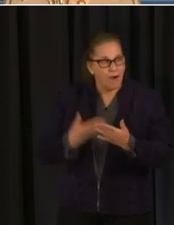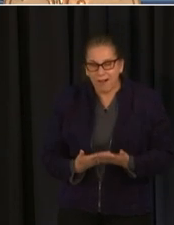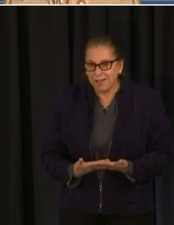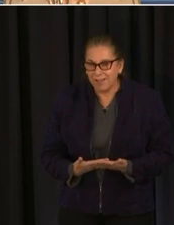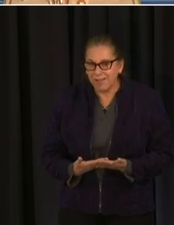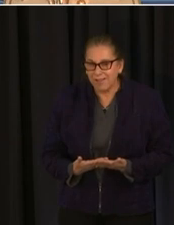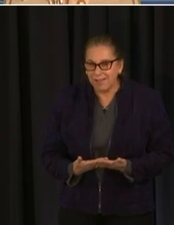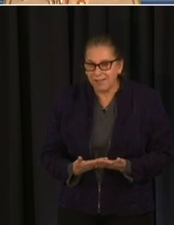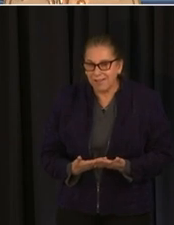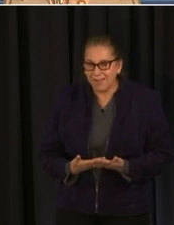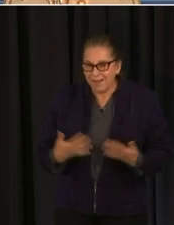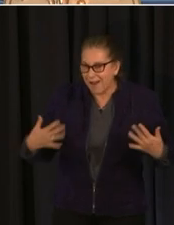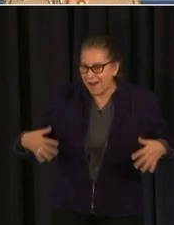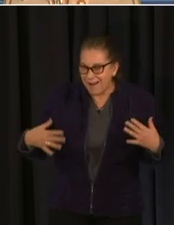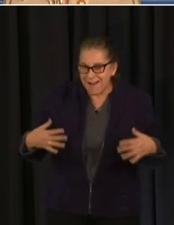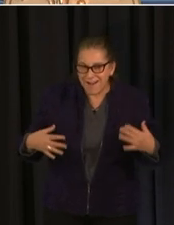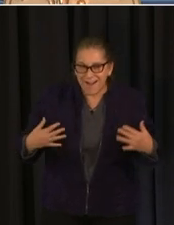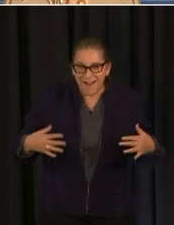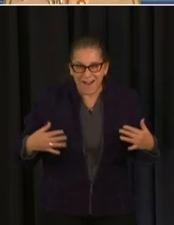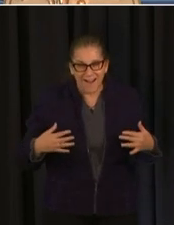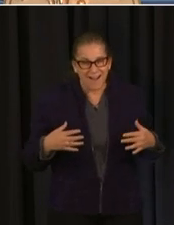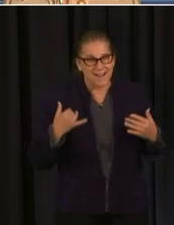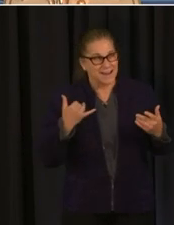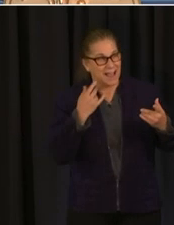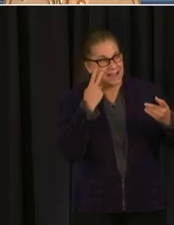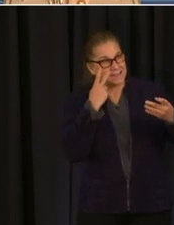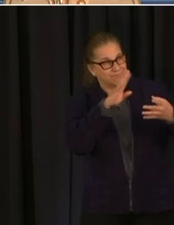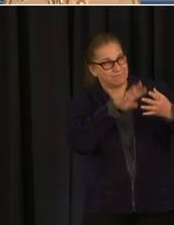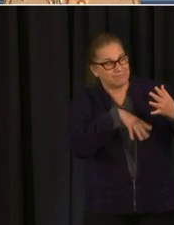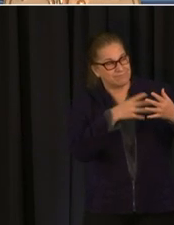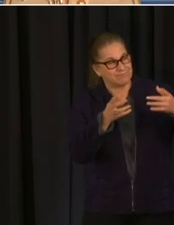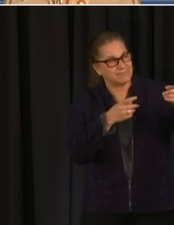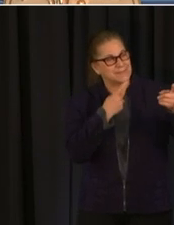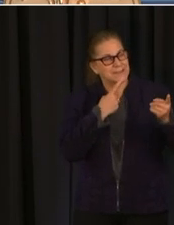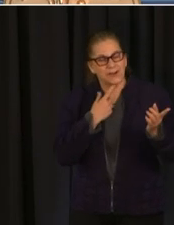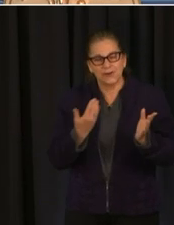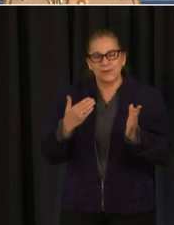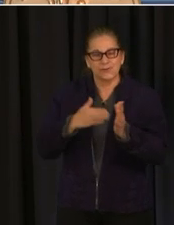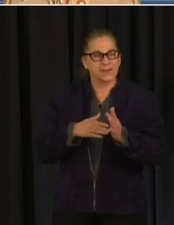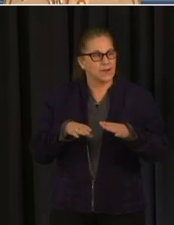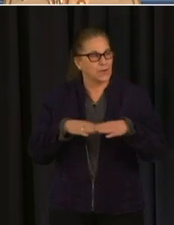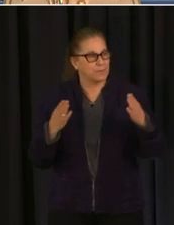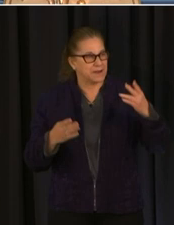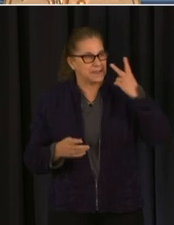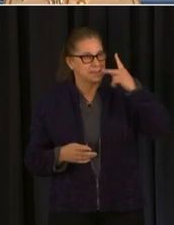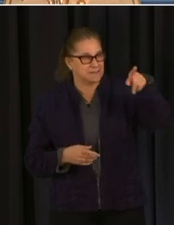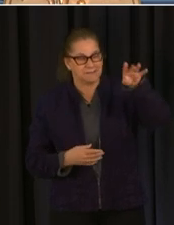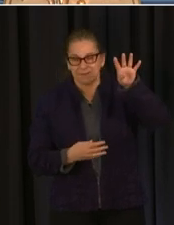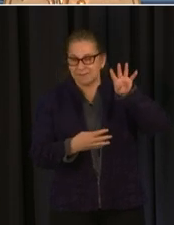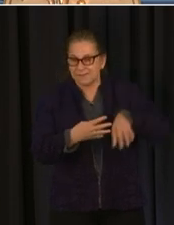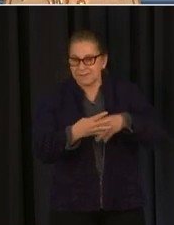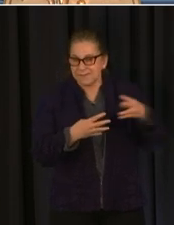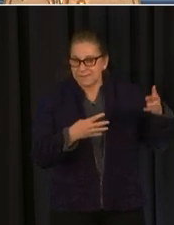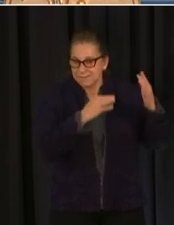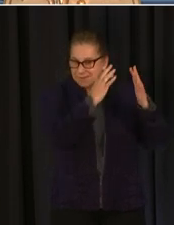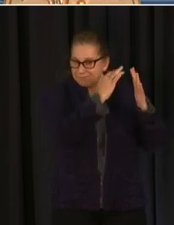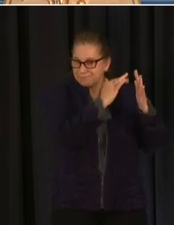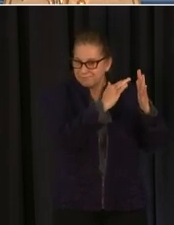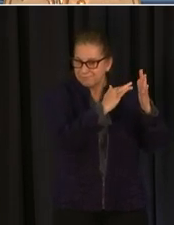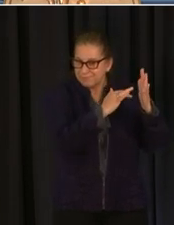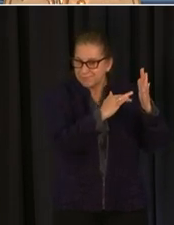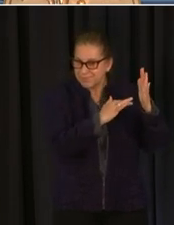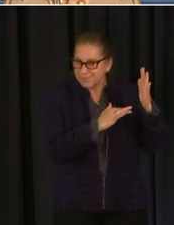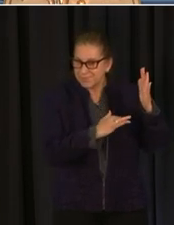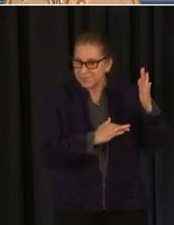back to the reopening table here which we'll also post this is a high level